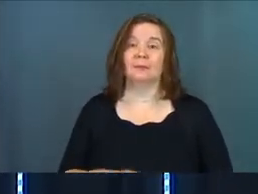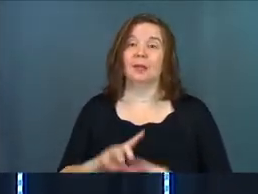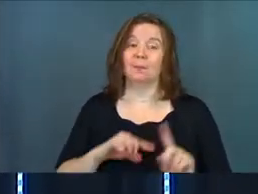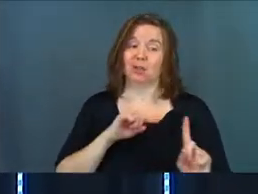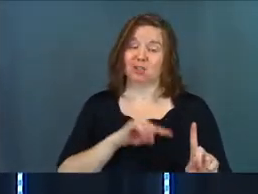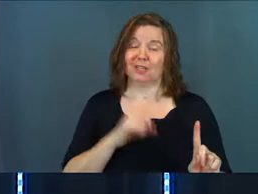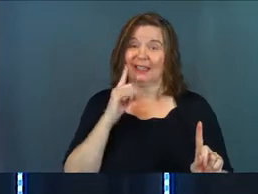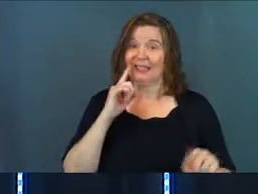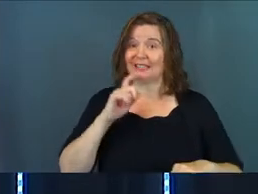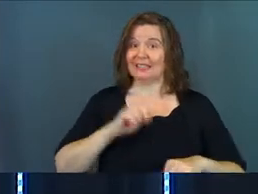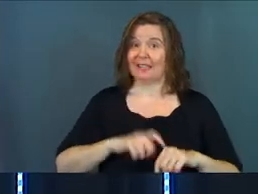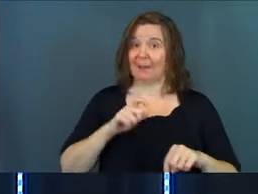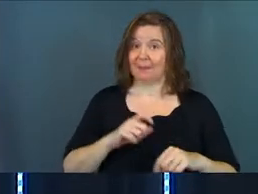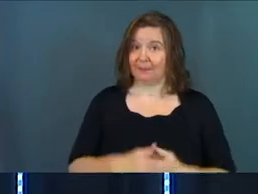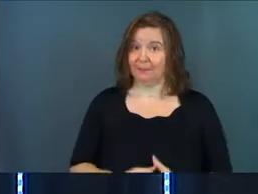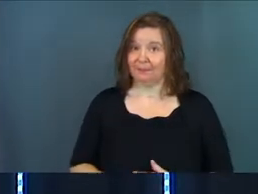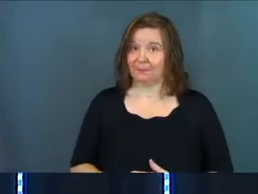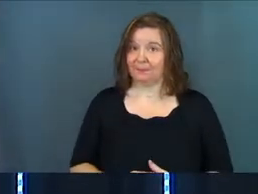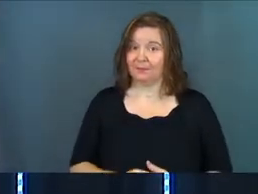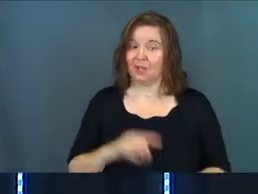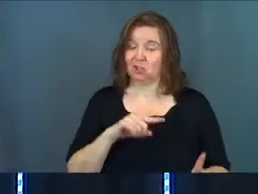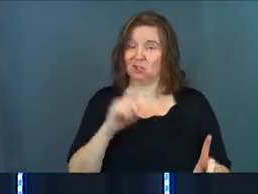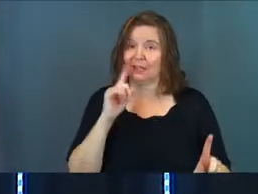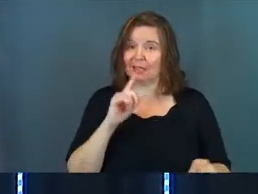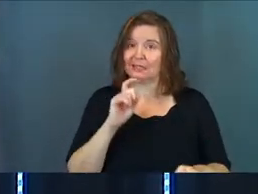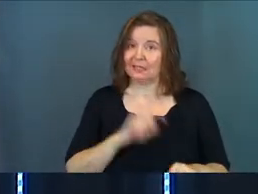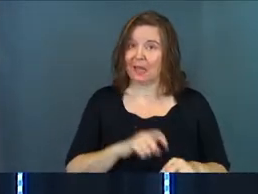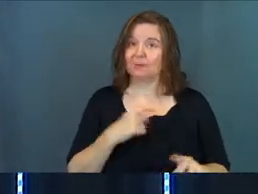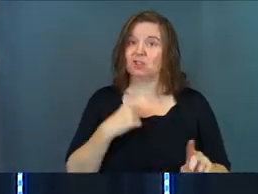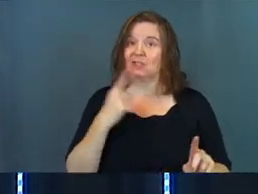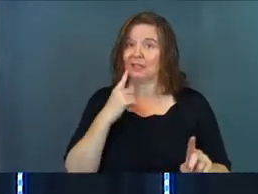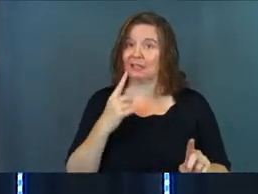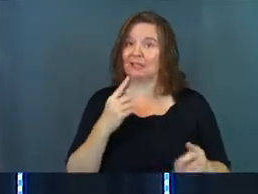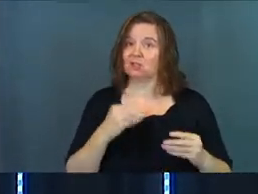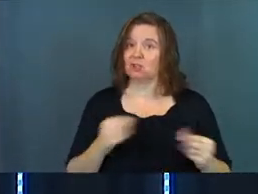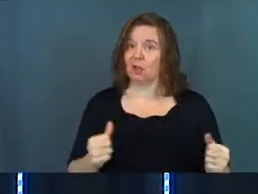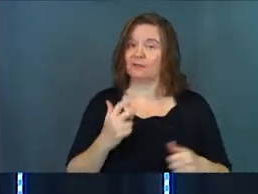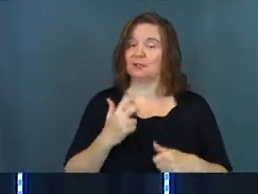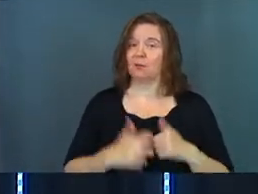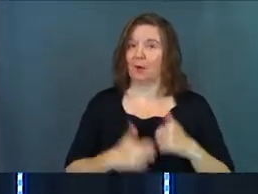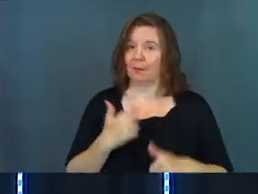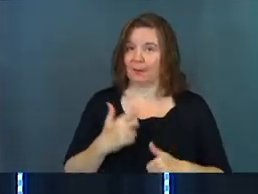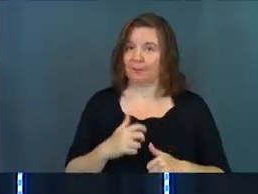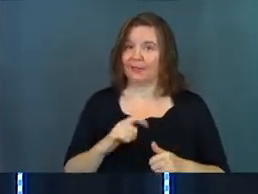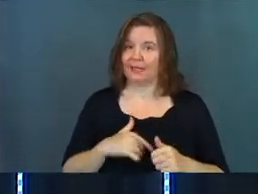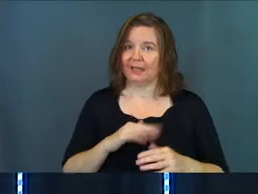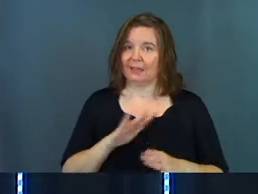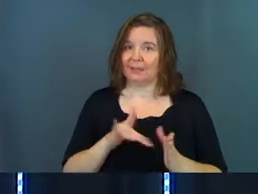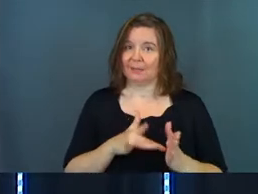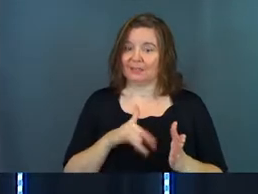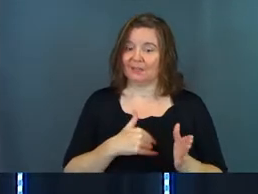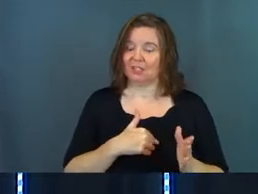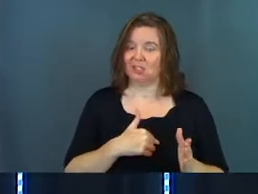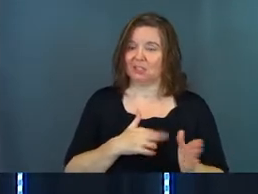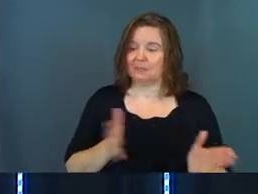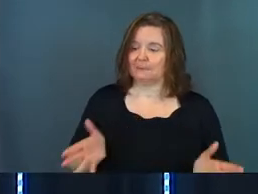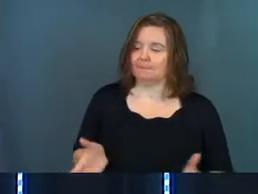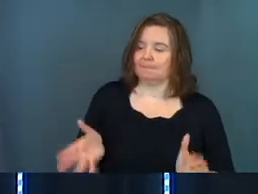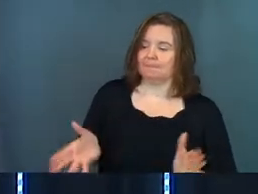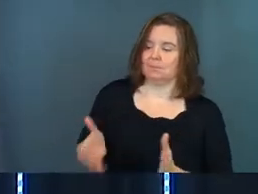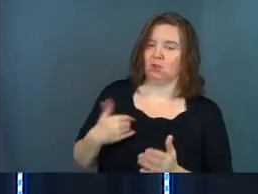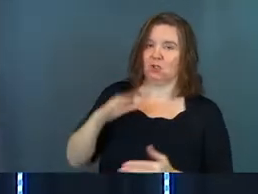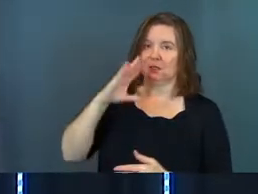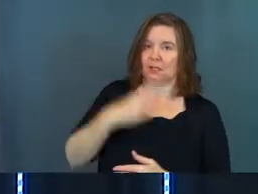But she thinks it's time. And she thinks it's time. And she thinks it solves a problem in the midst of this. And she's nudging